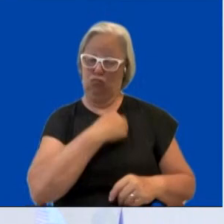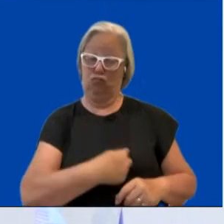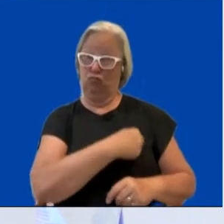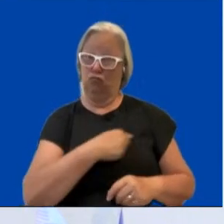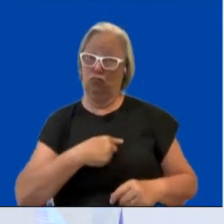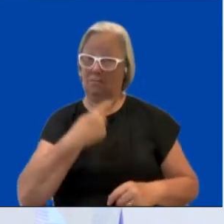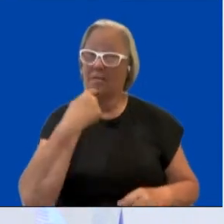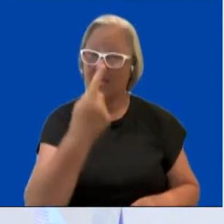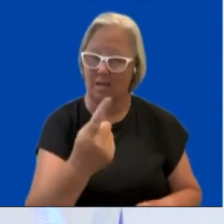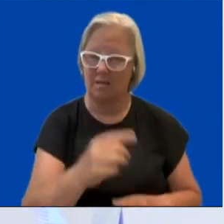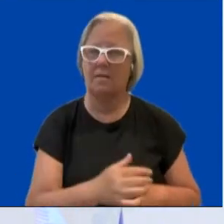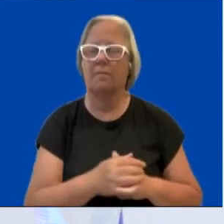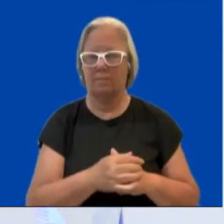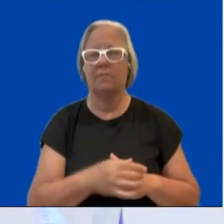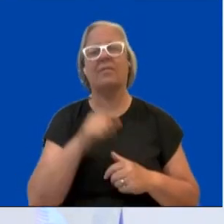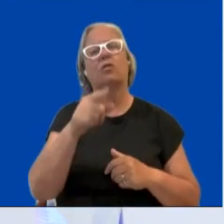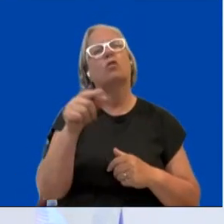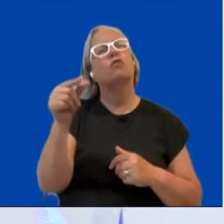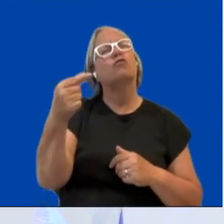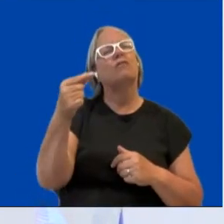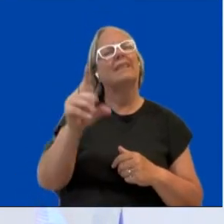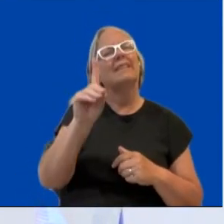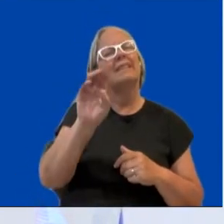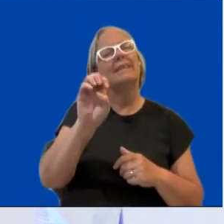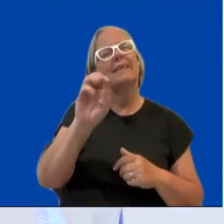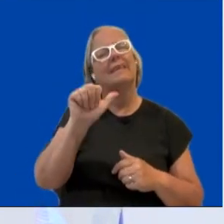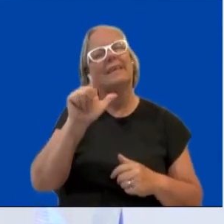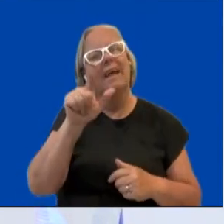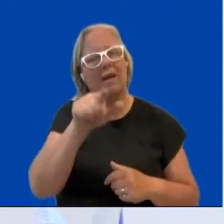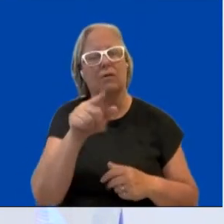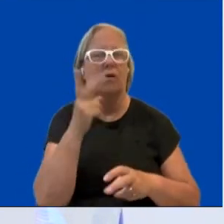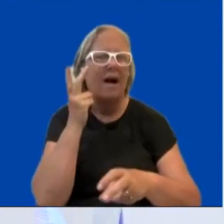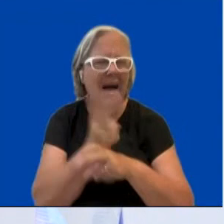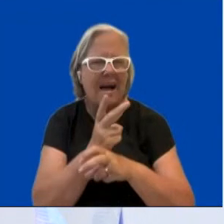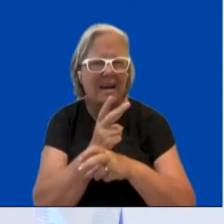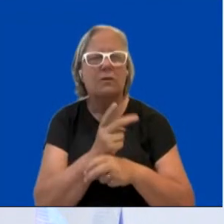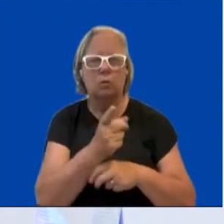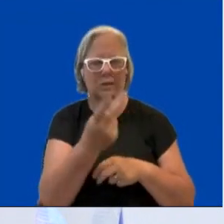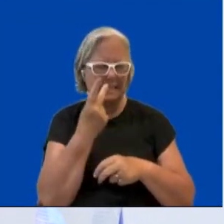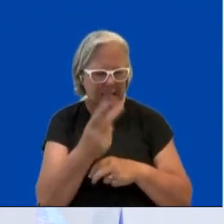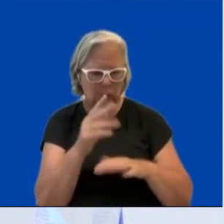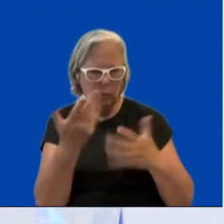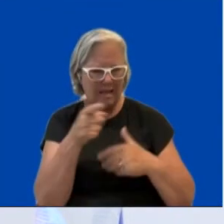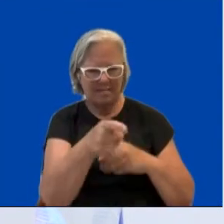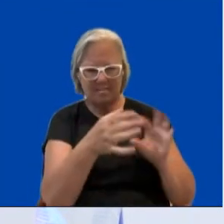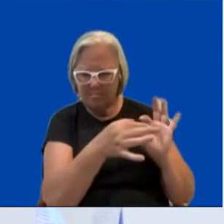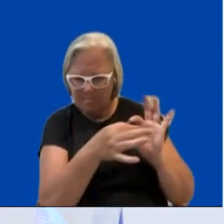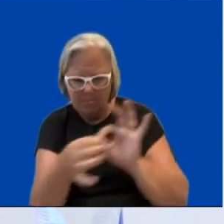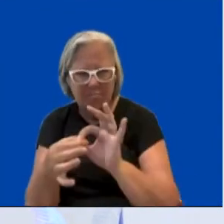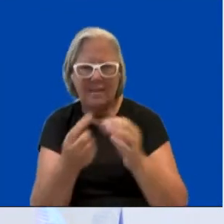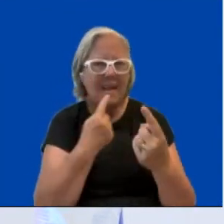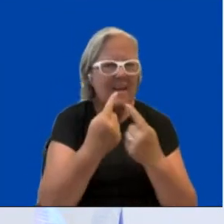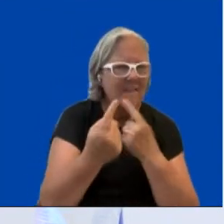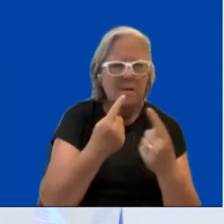the text of the Green Deal, it's very difficult to find any references to gender equality. So the more important it is that we